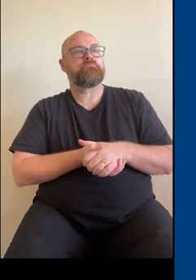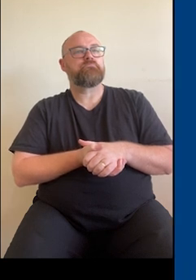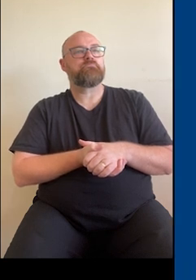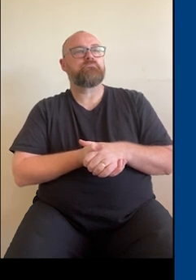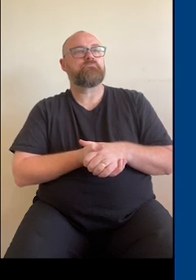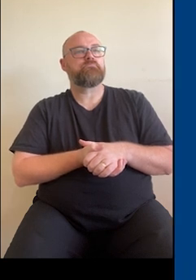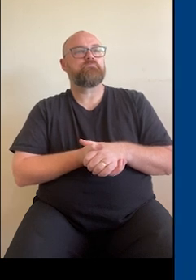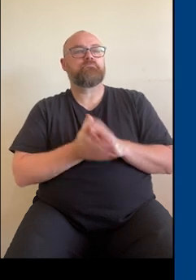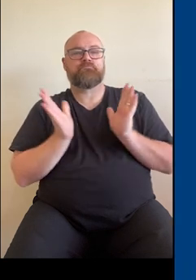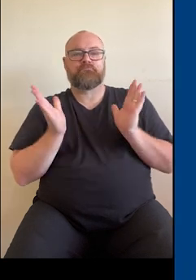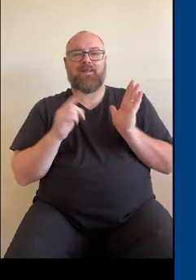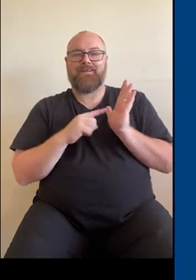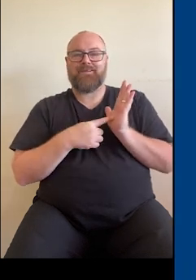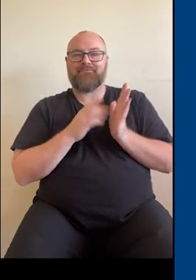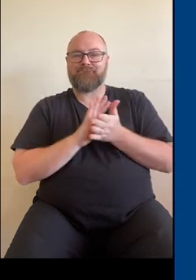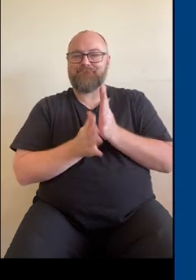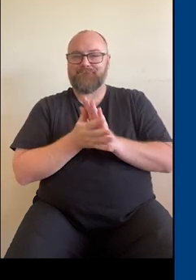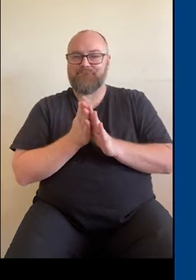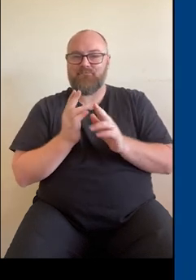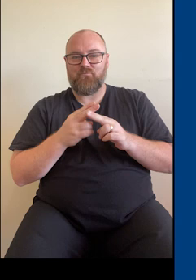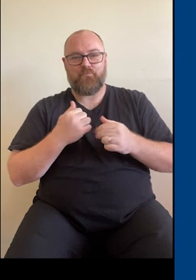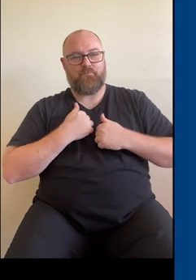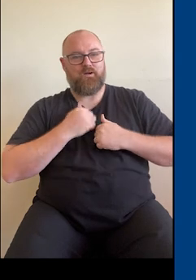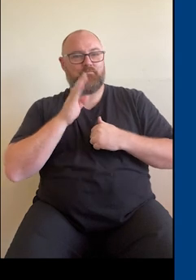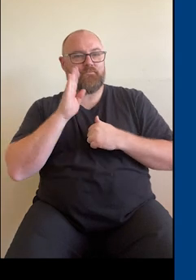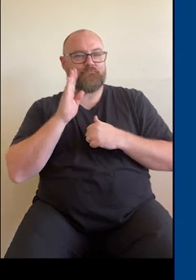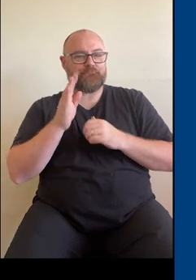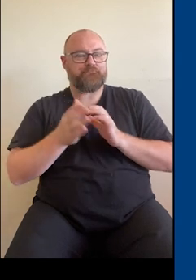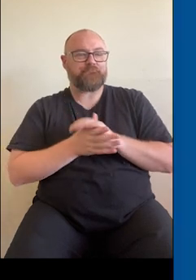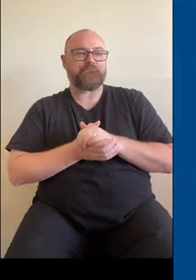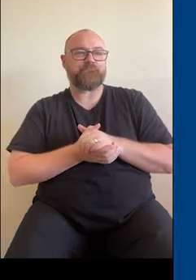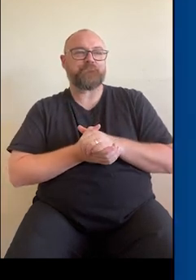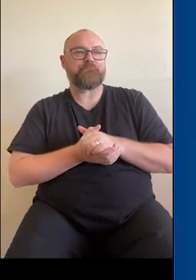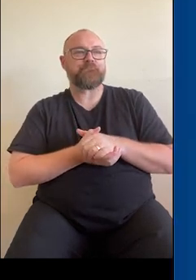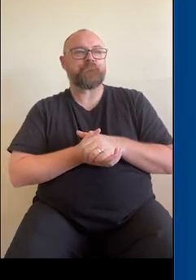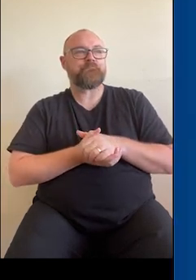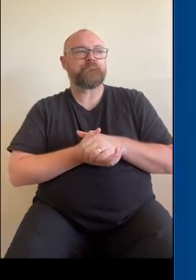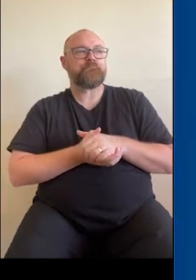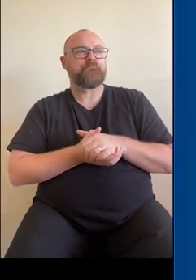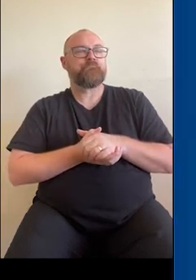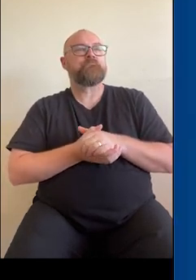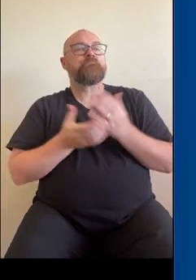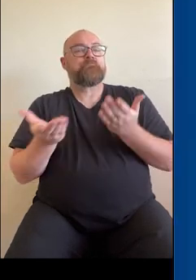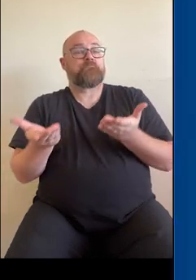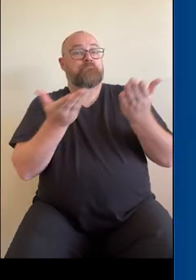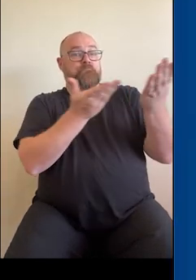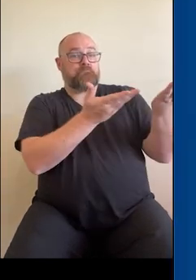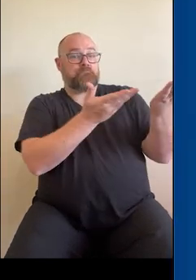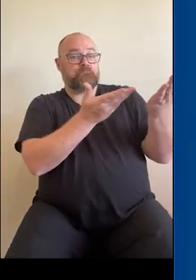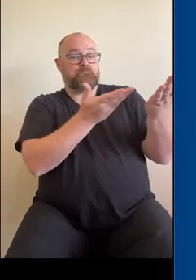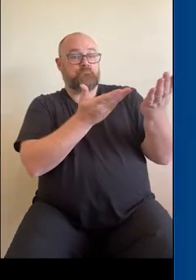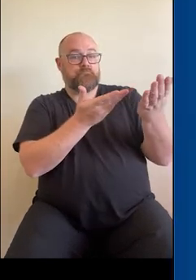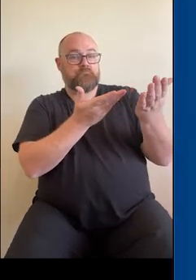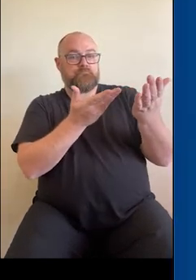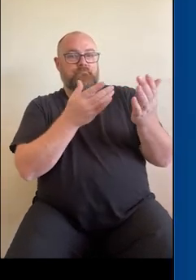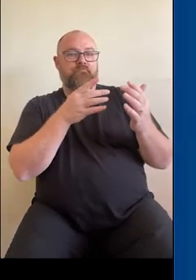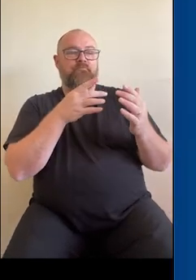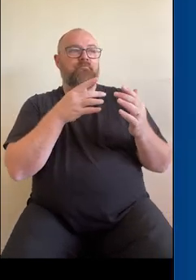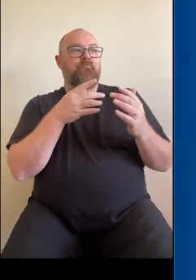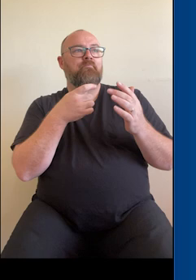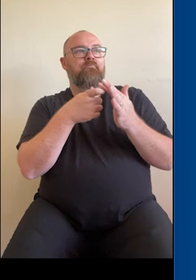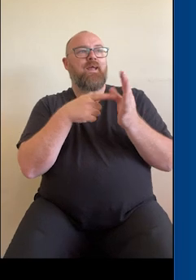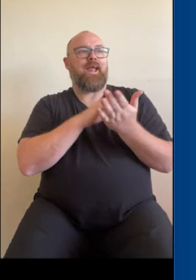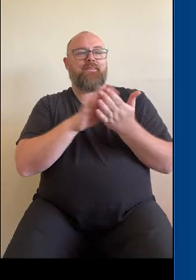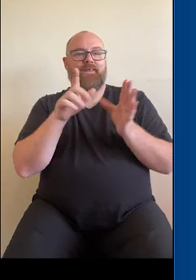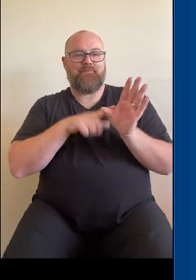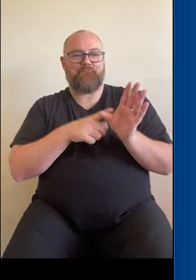And that's the end of my part. So I might hand over to Cathy and Rebecca.